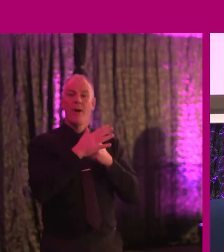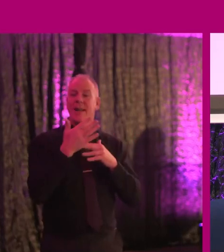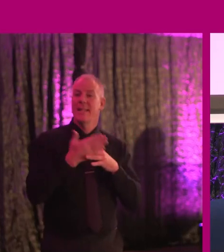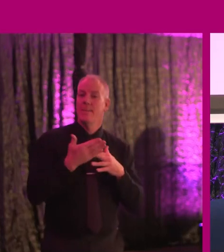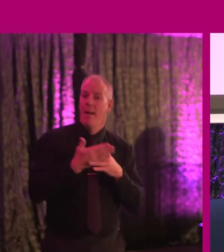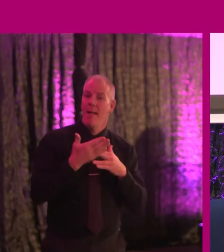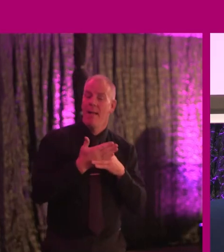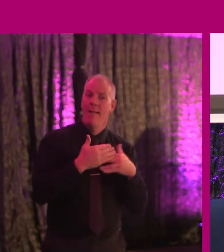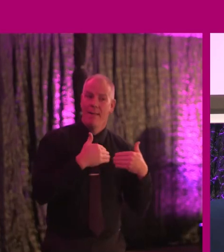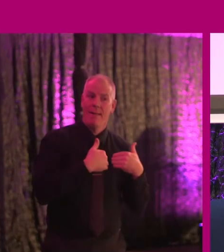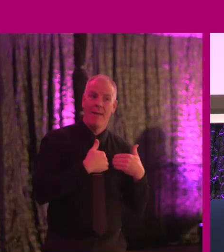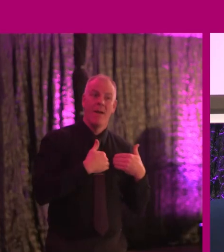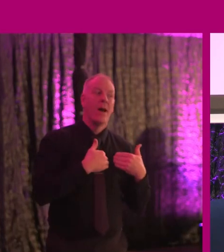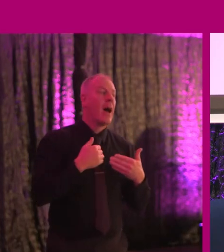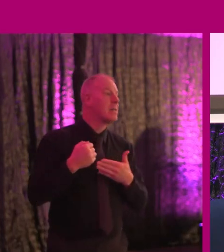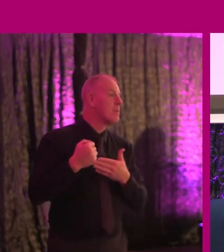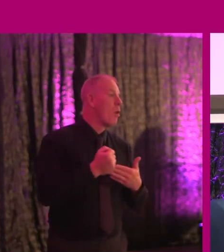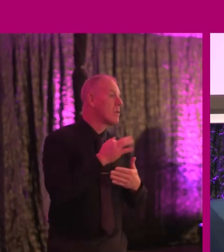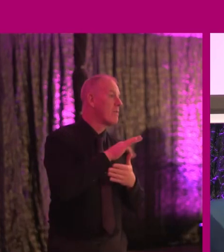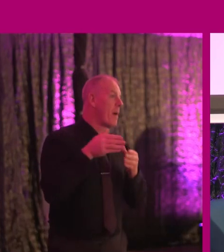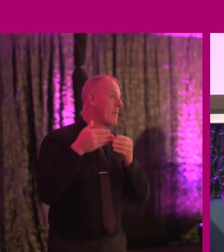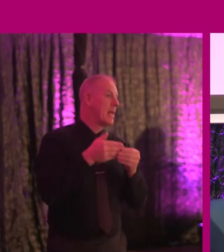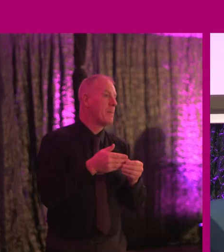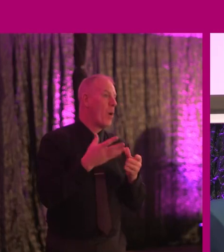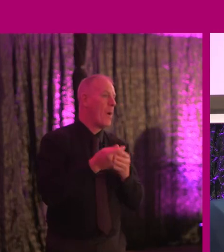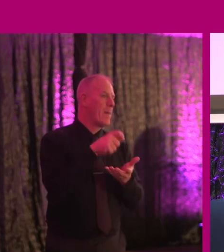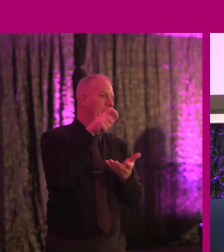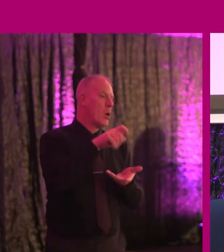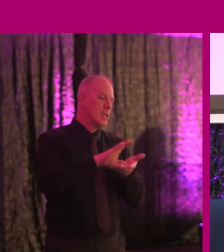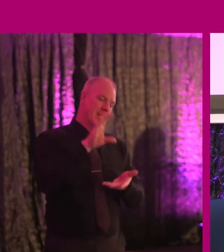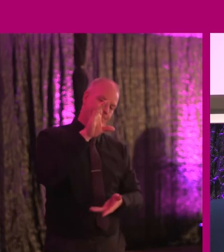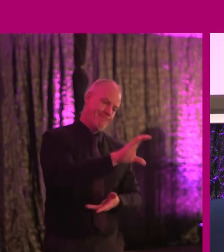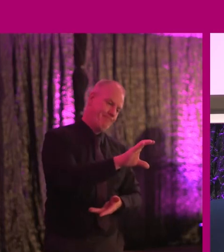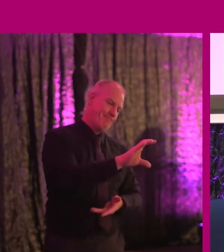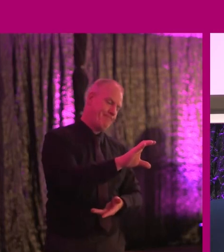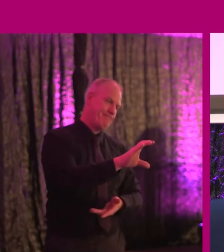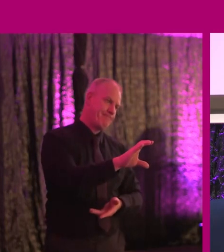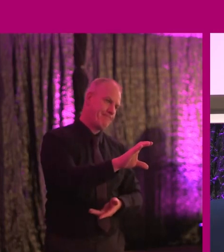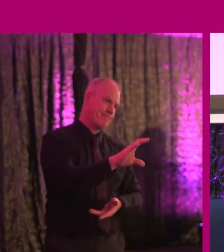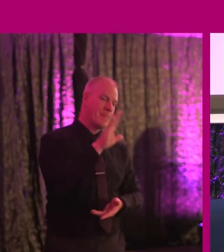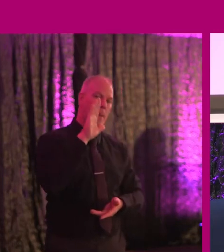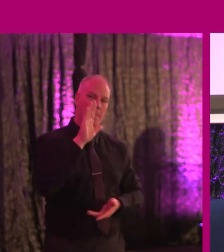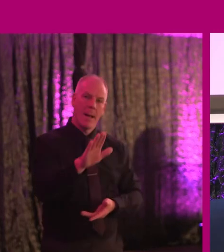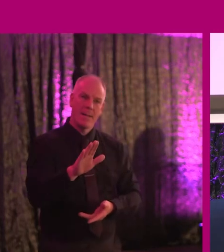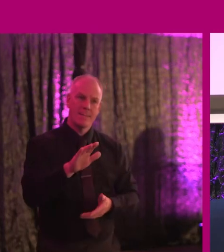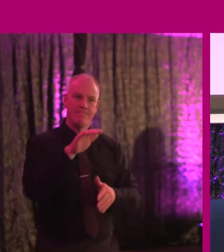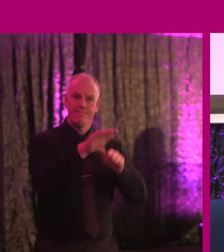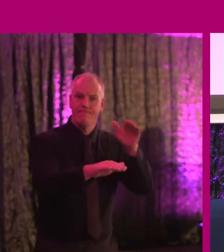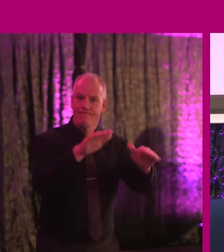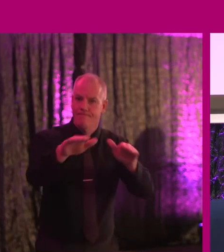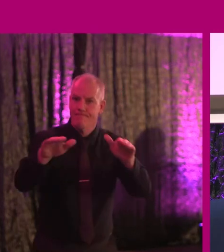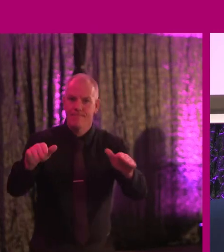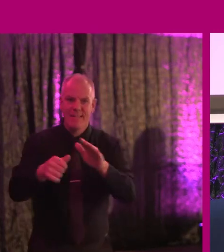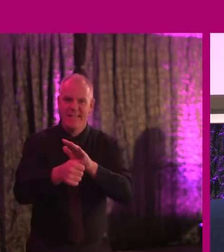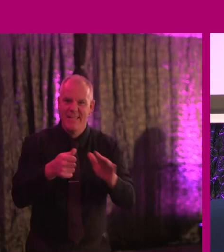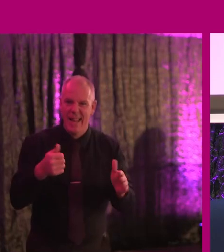with the support of the leadership and a budget. And they are allowed to reach out and get the